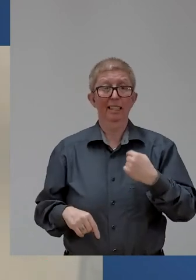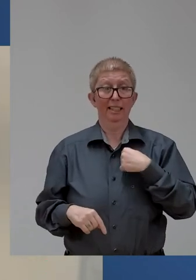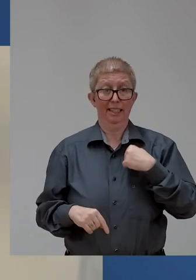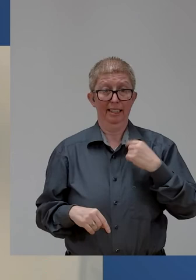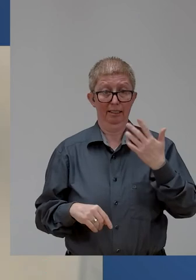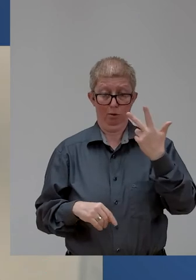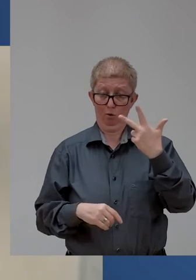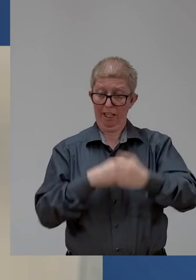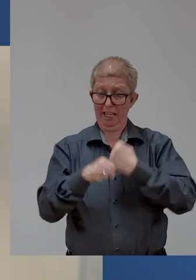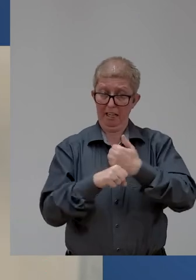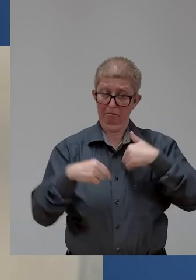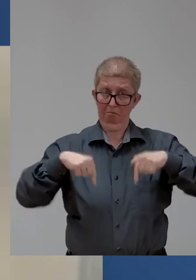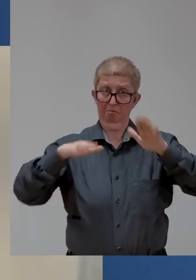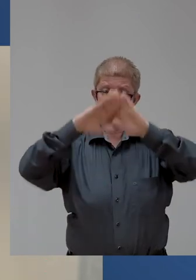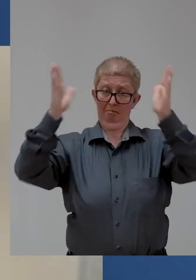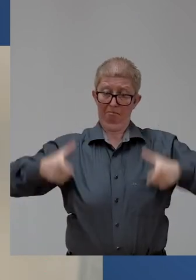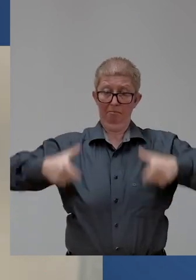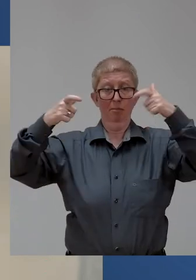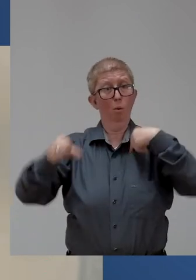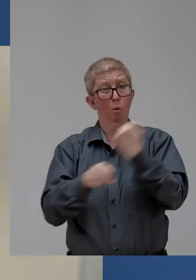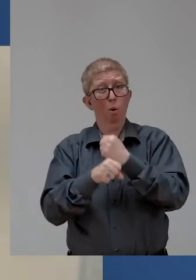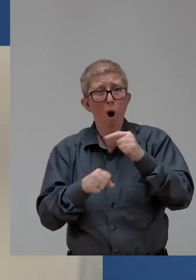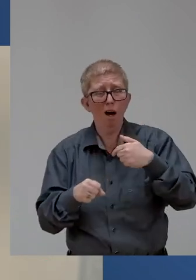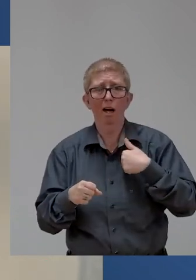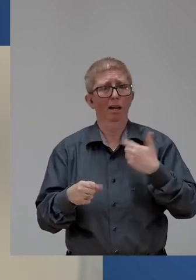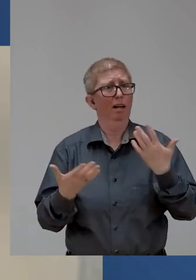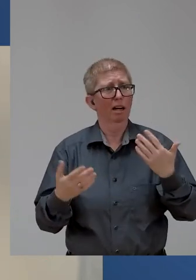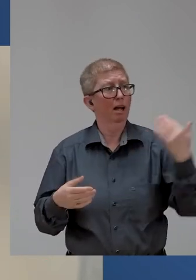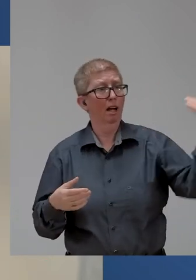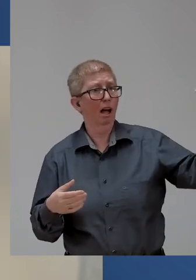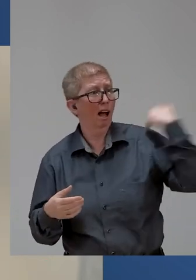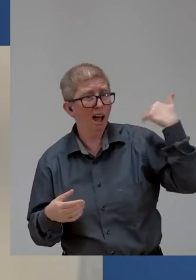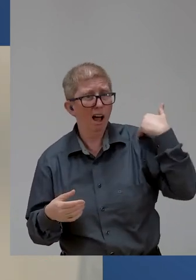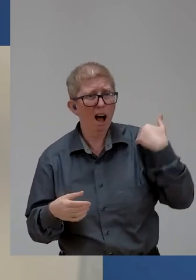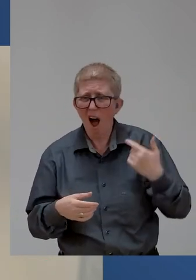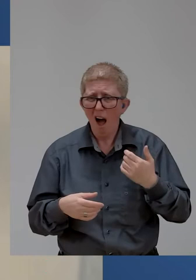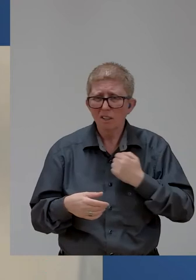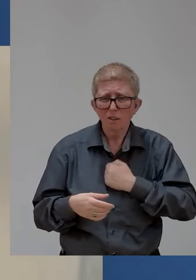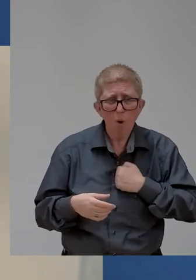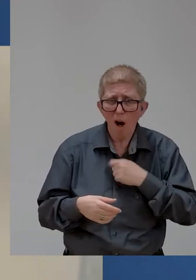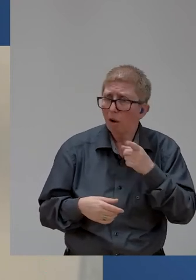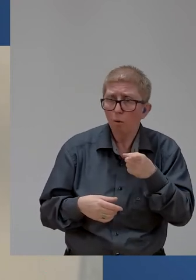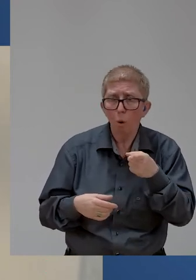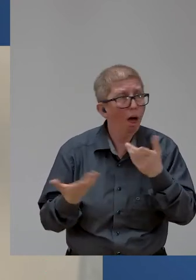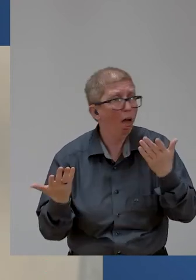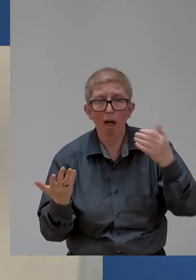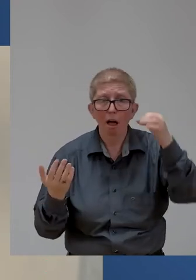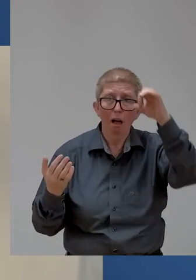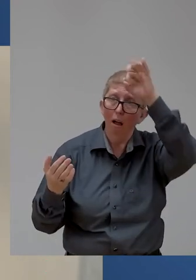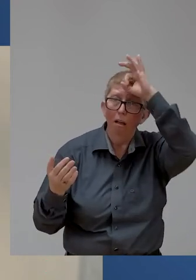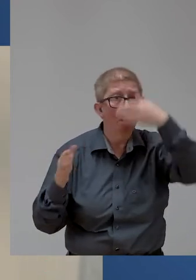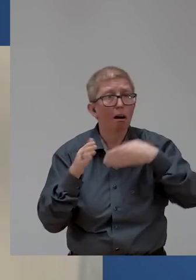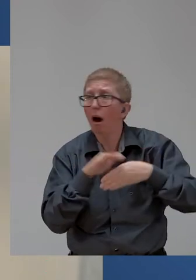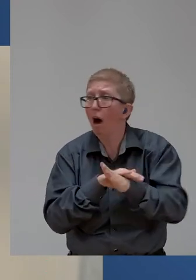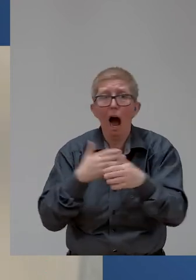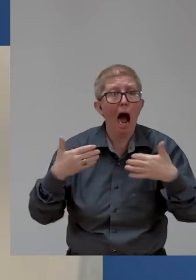a week from a UN security guard or a visitor asking me something along the lines of, Are you lost? Is there a disability conference that way?